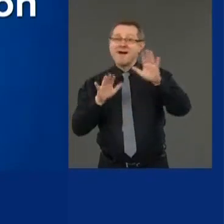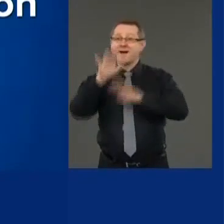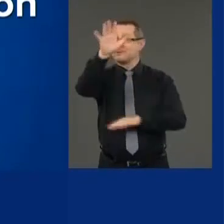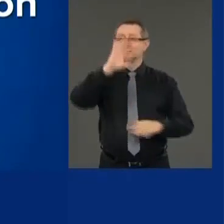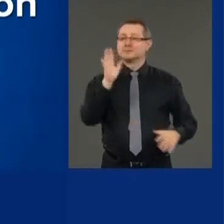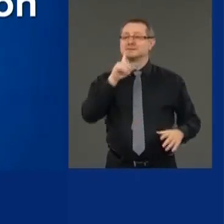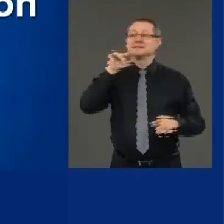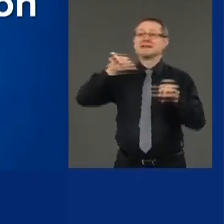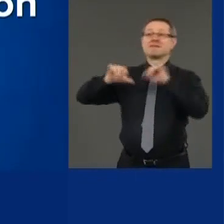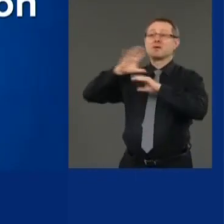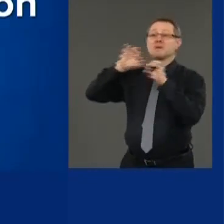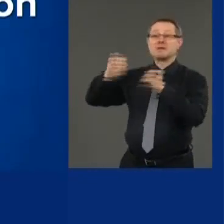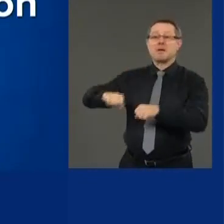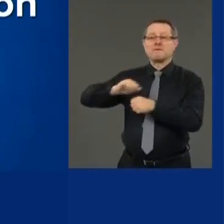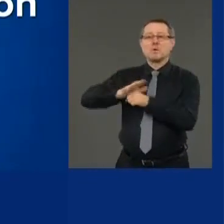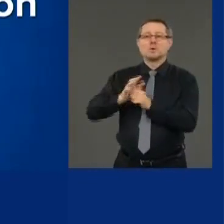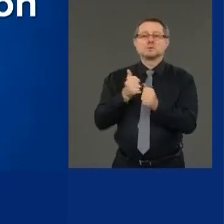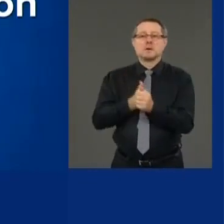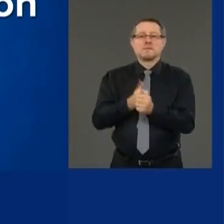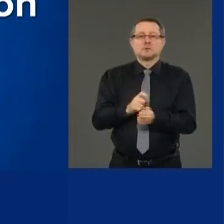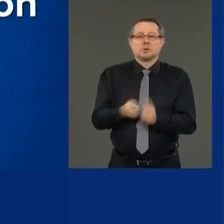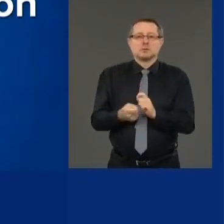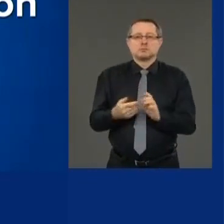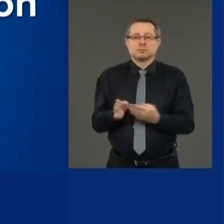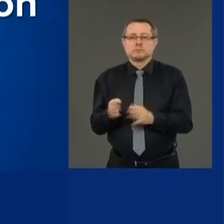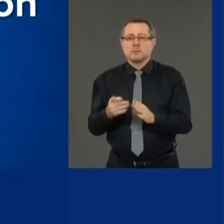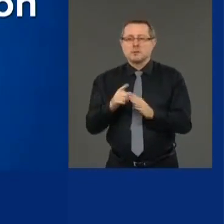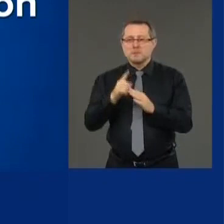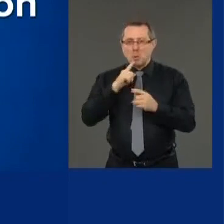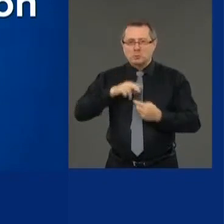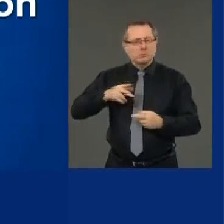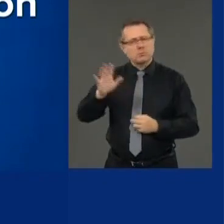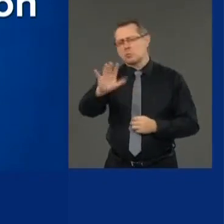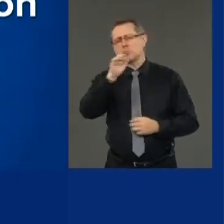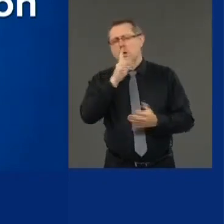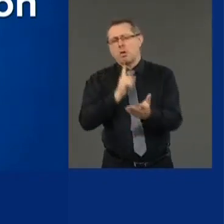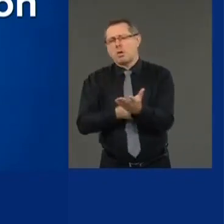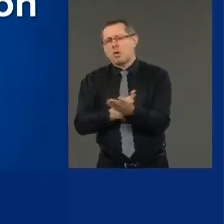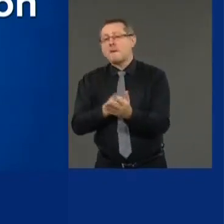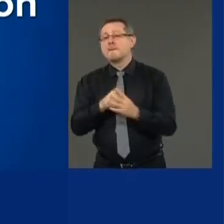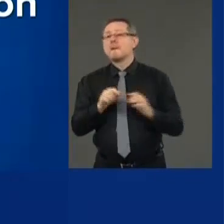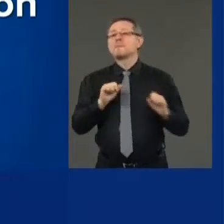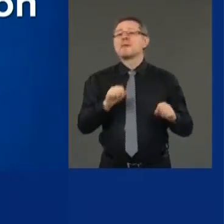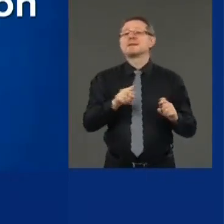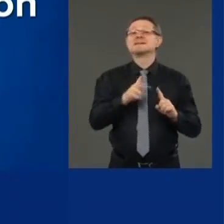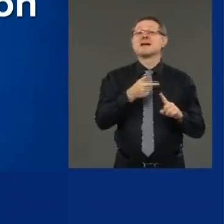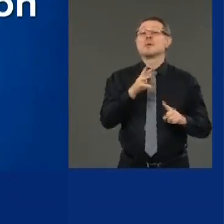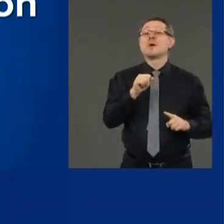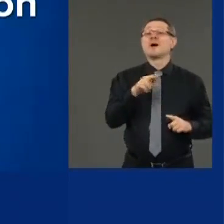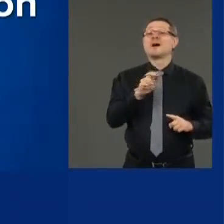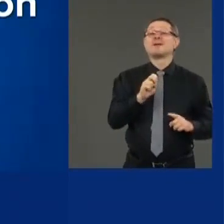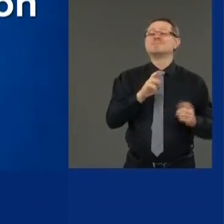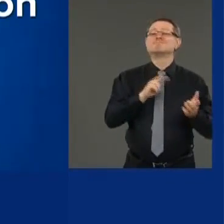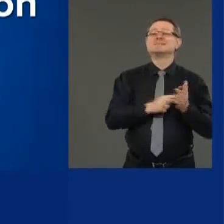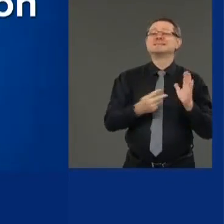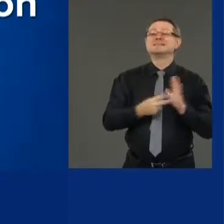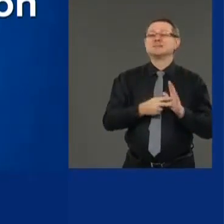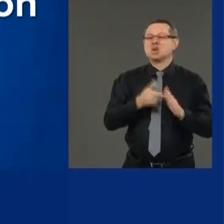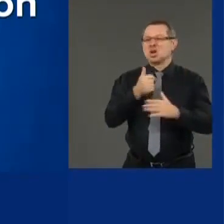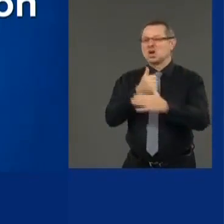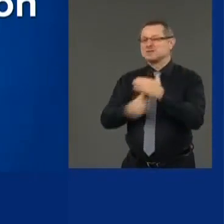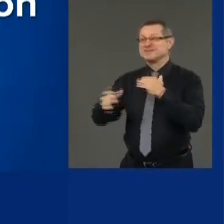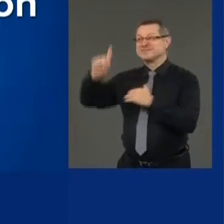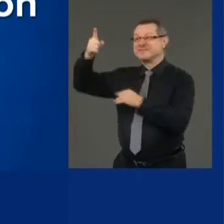It's a second ricochet of the first wave because we're still in the first wave. But the